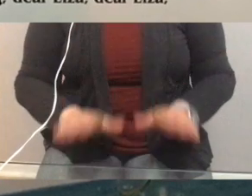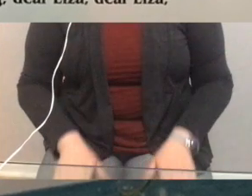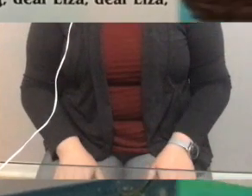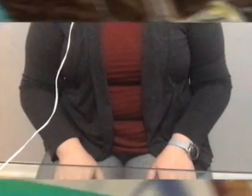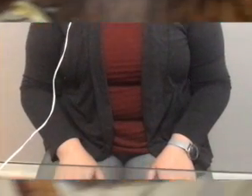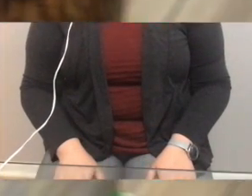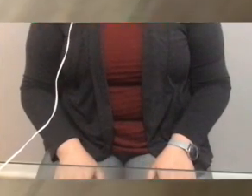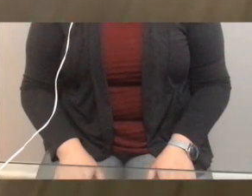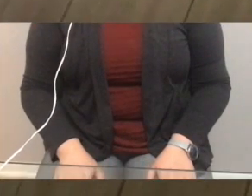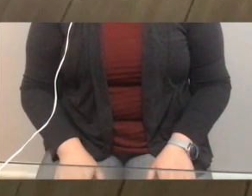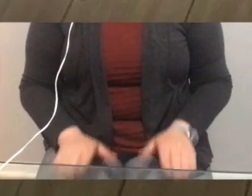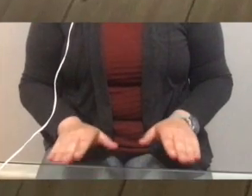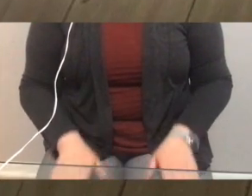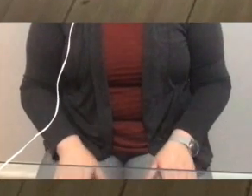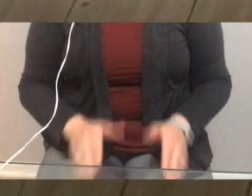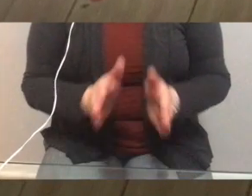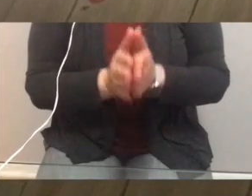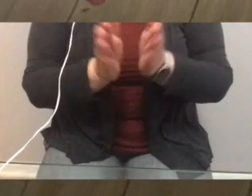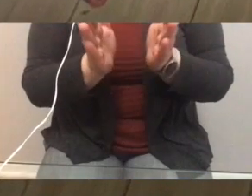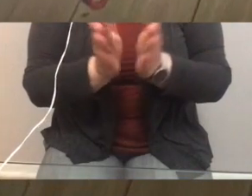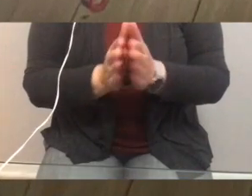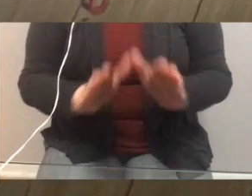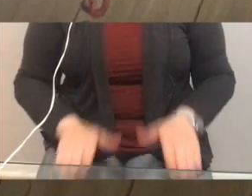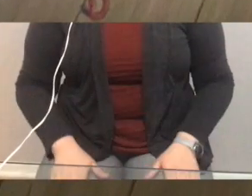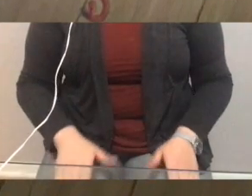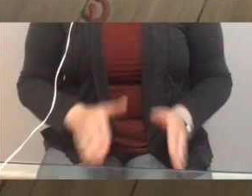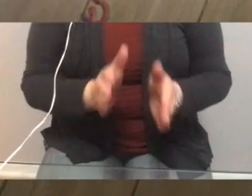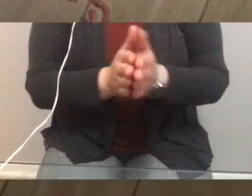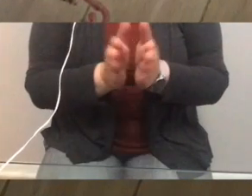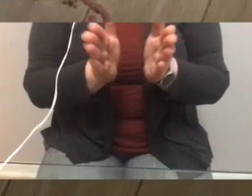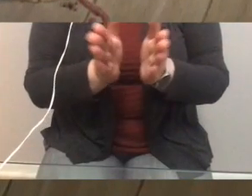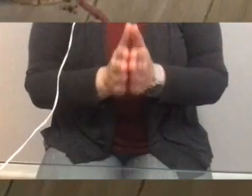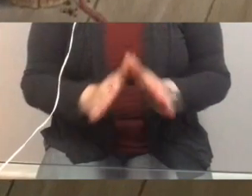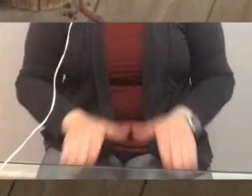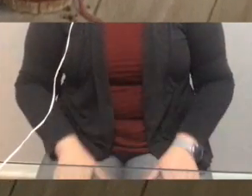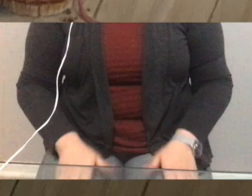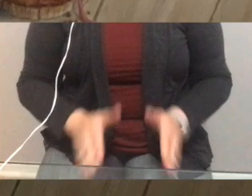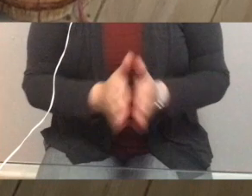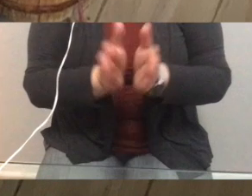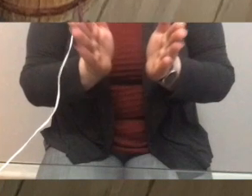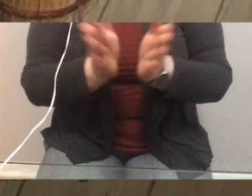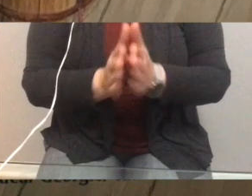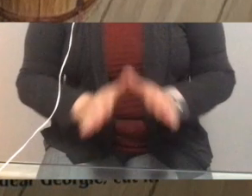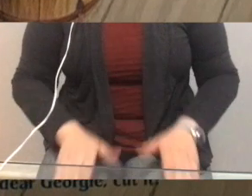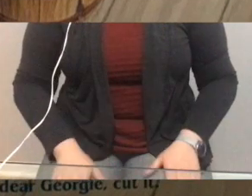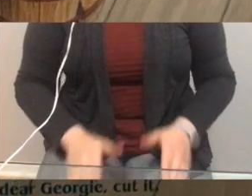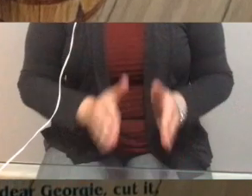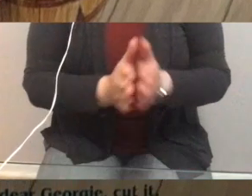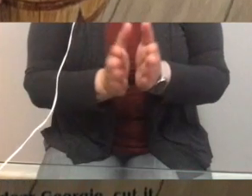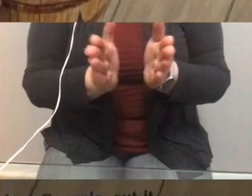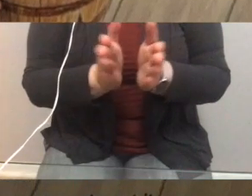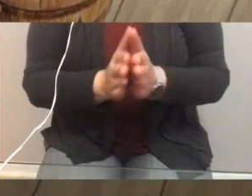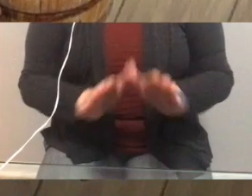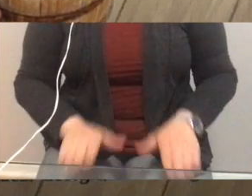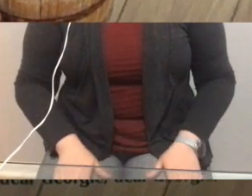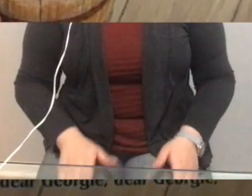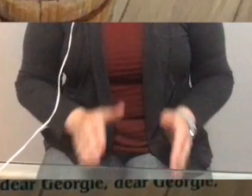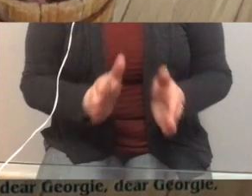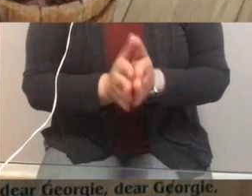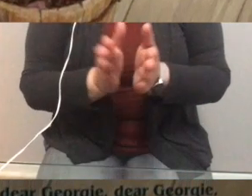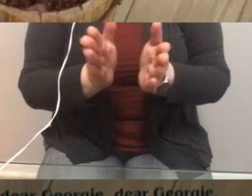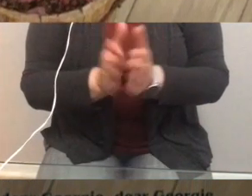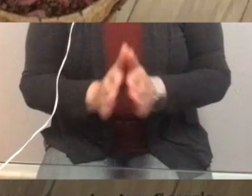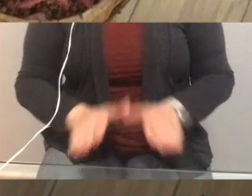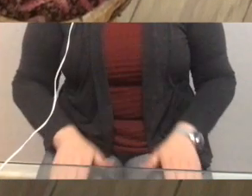too long cut the straw dear Georgie dear Georgie dear Georgie cut the